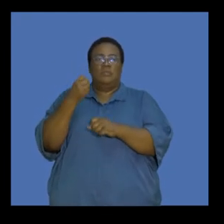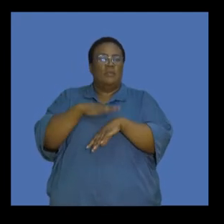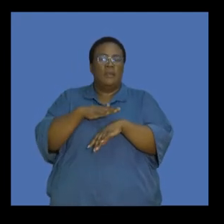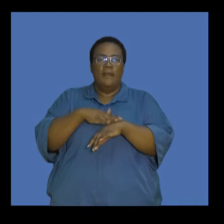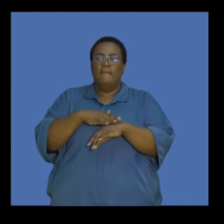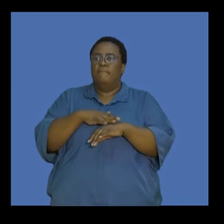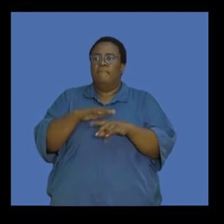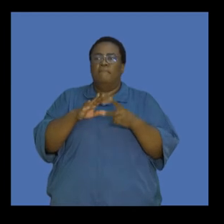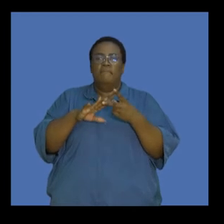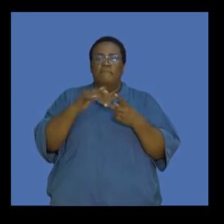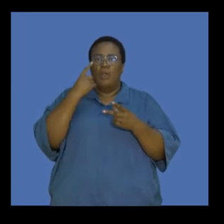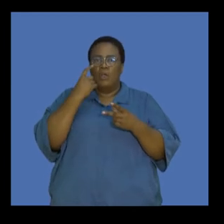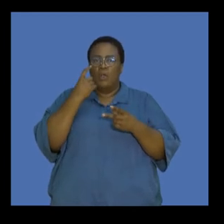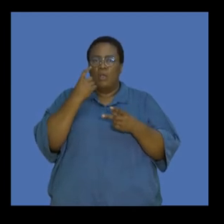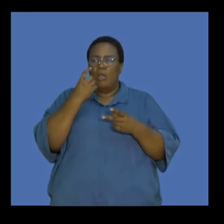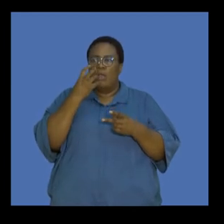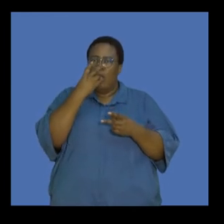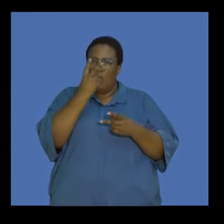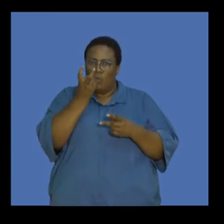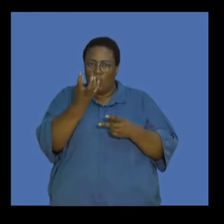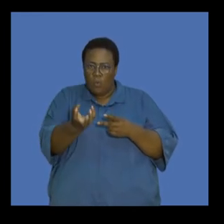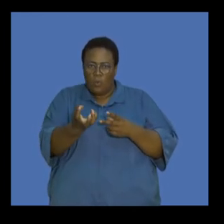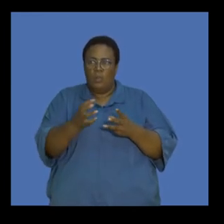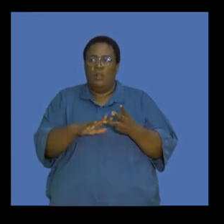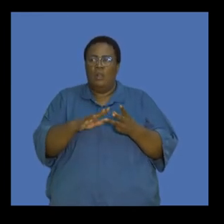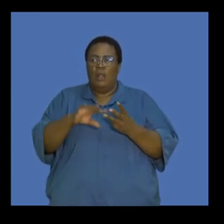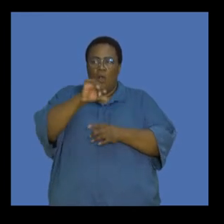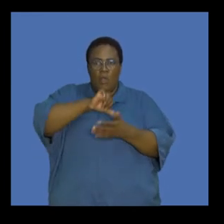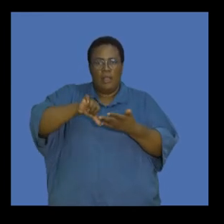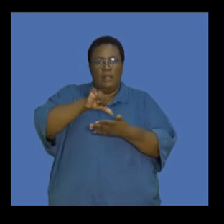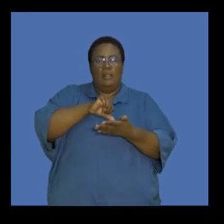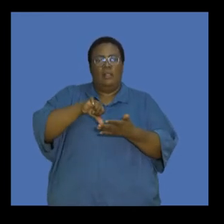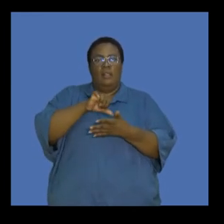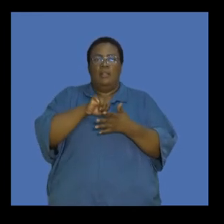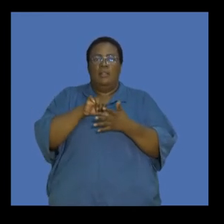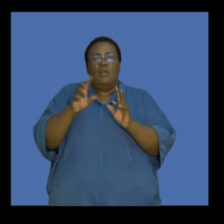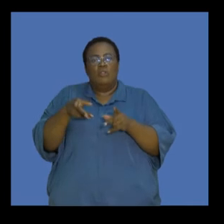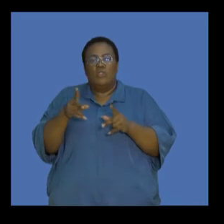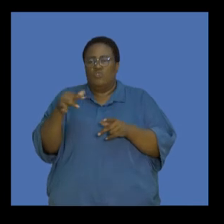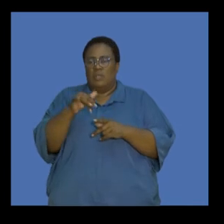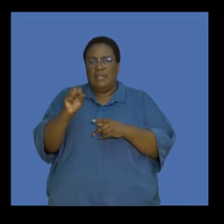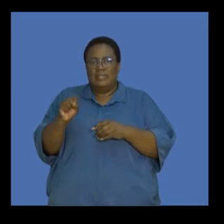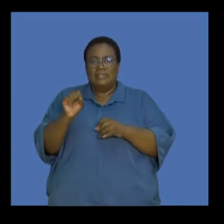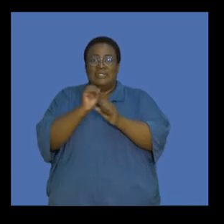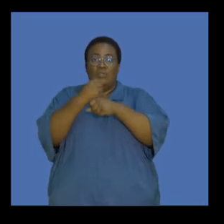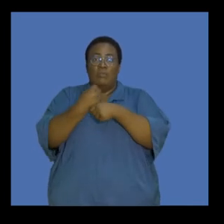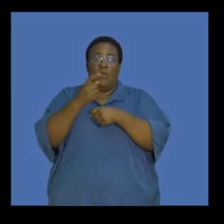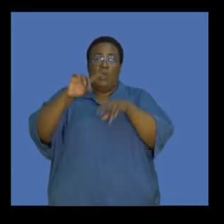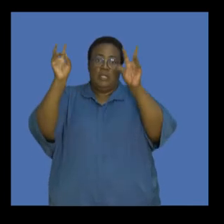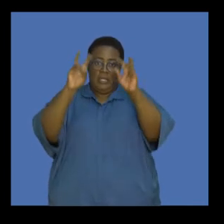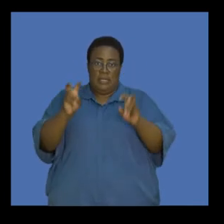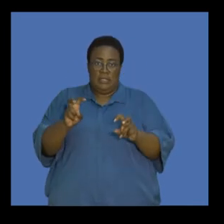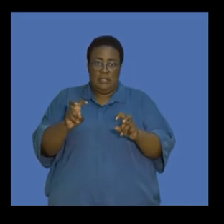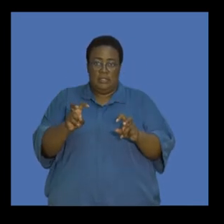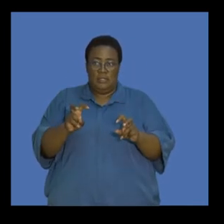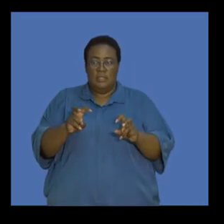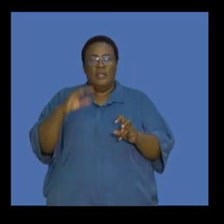fuels, such as coal, oil, and natural gas, to produce electricity. We know that our electricity is